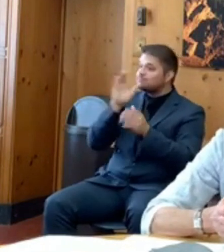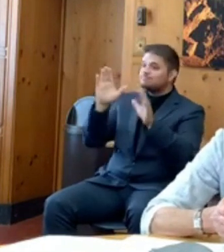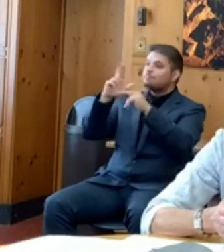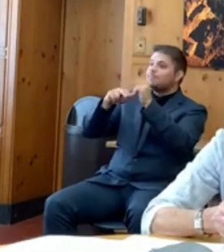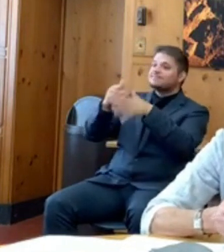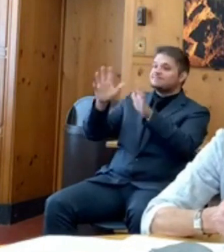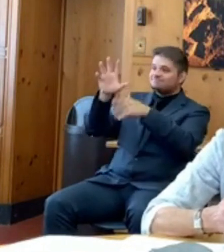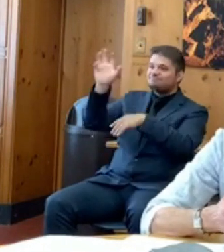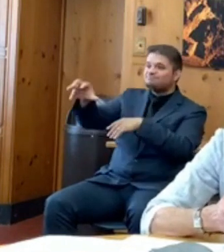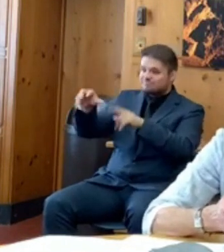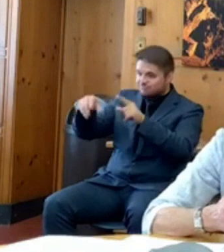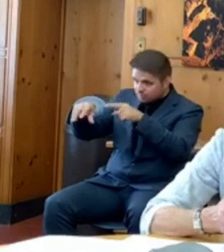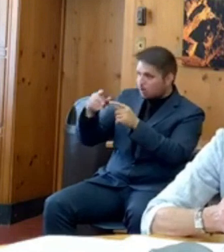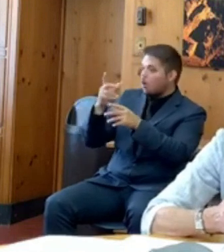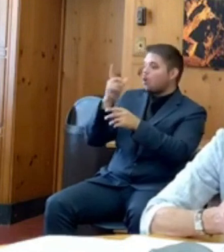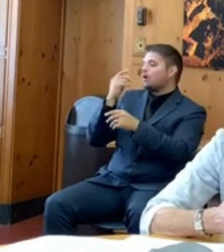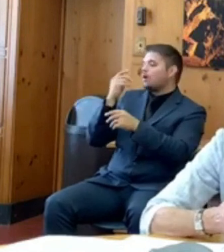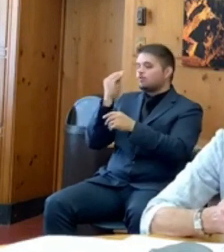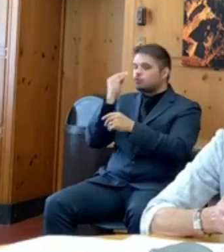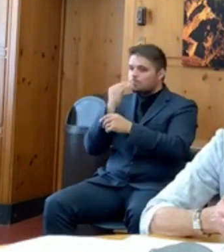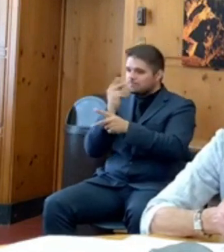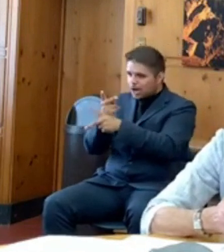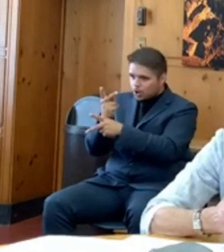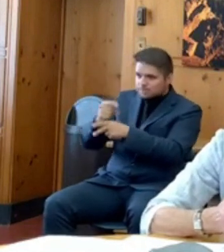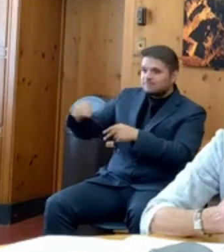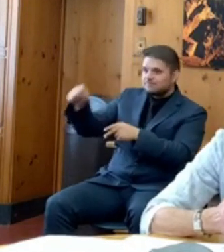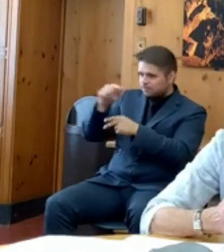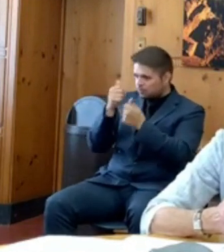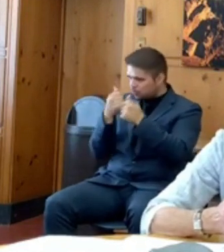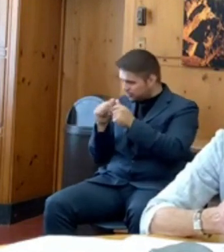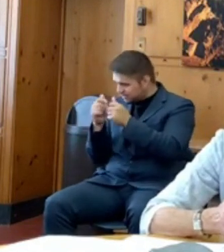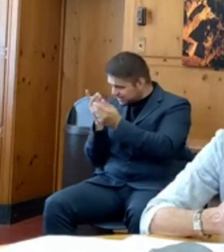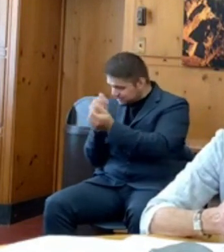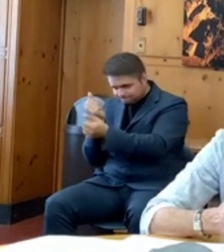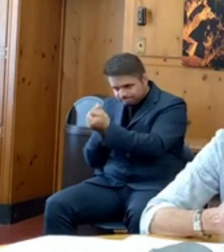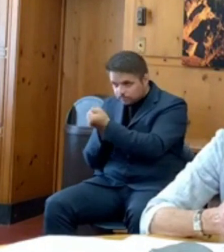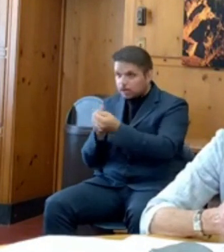and our communities of color who have borne the brunt of this disease.